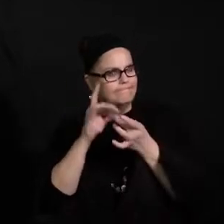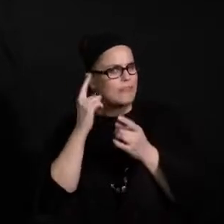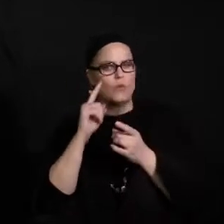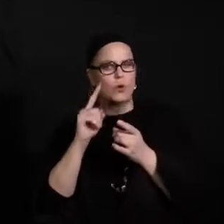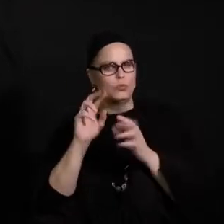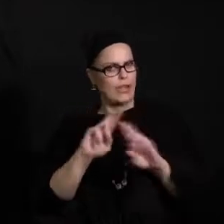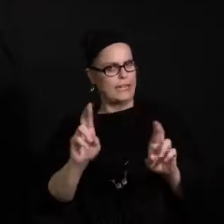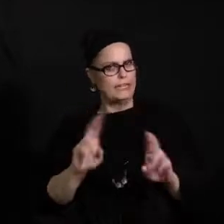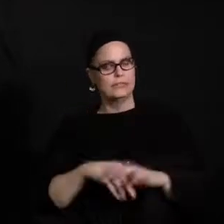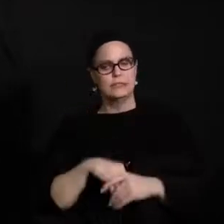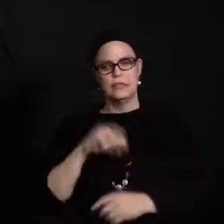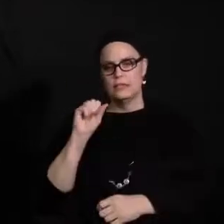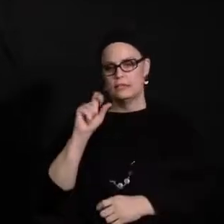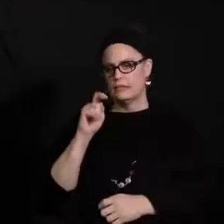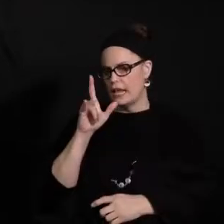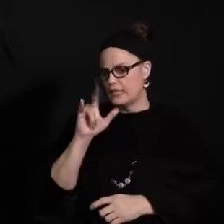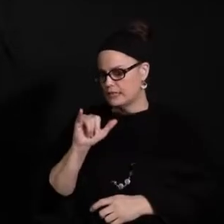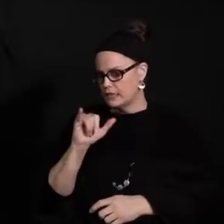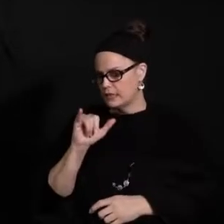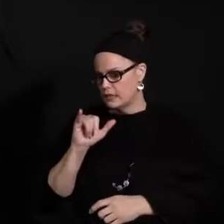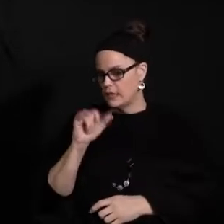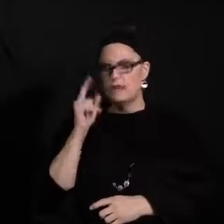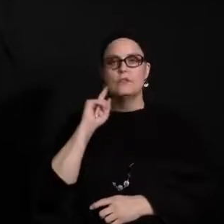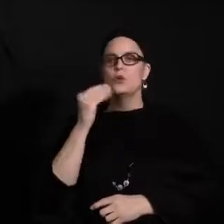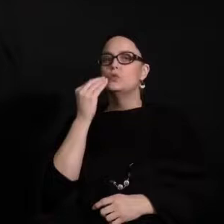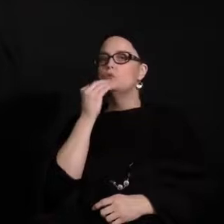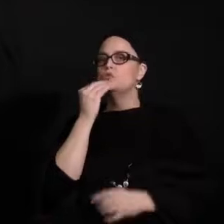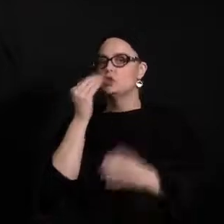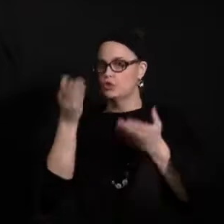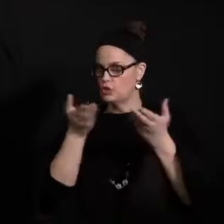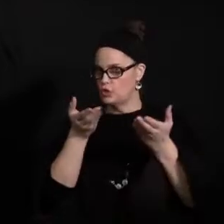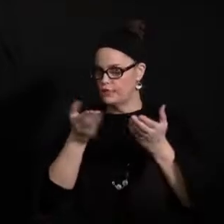Hello, I'm Stacey Kelpin, Director of Nutrition Services.